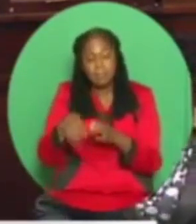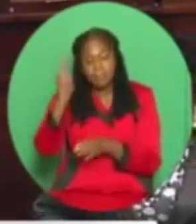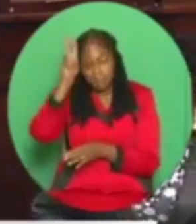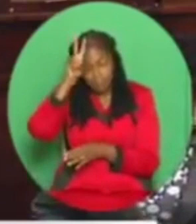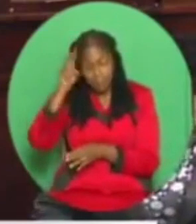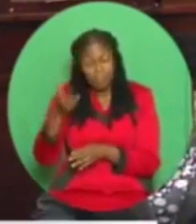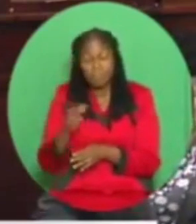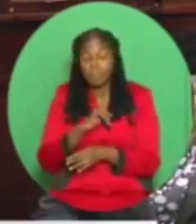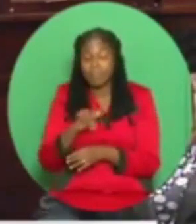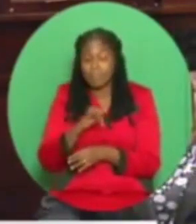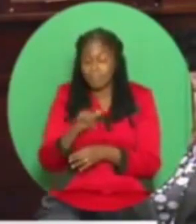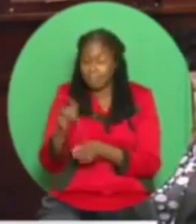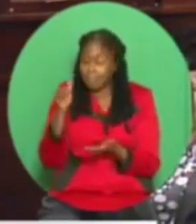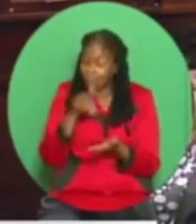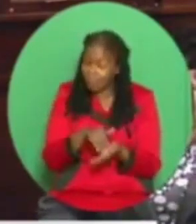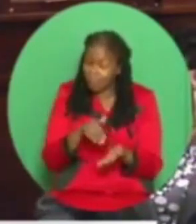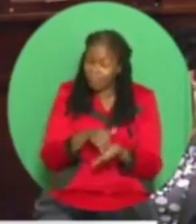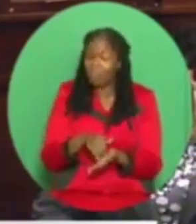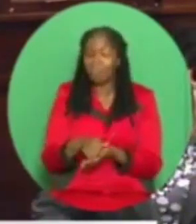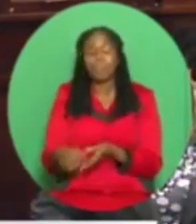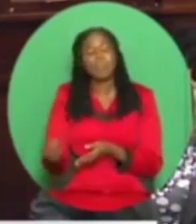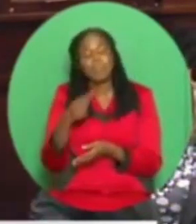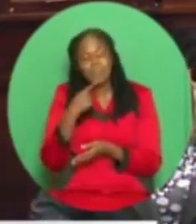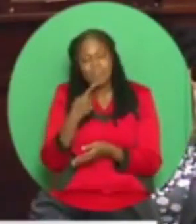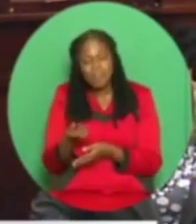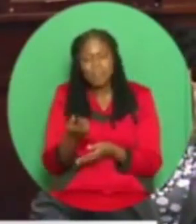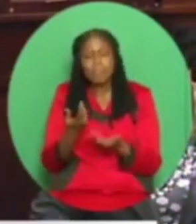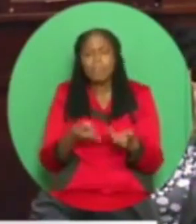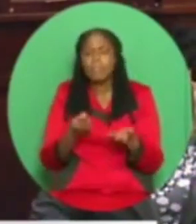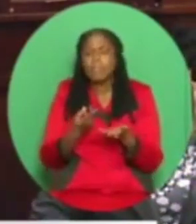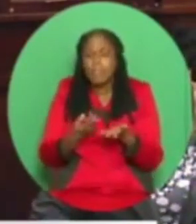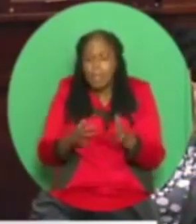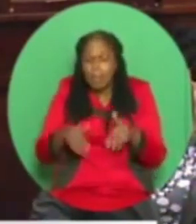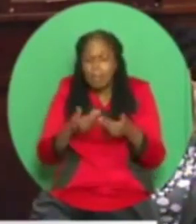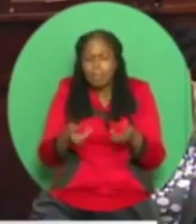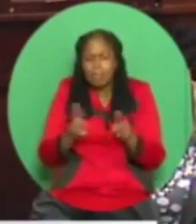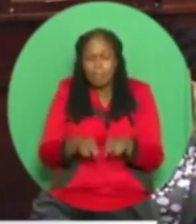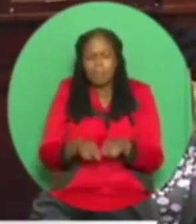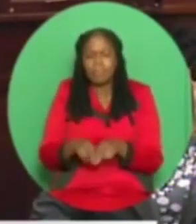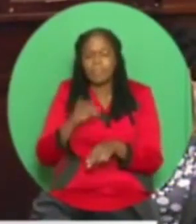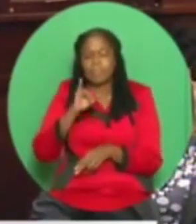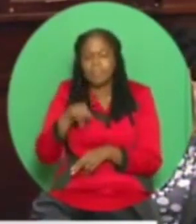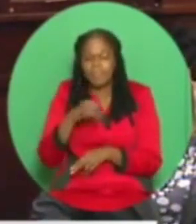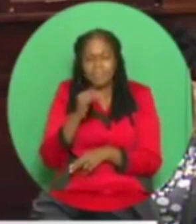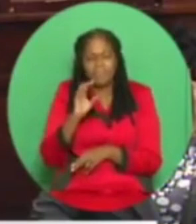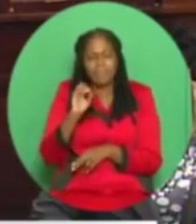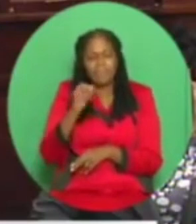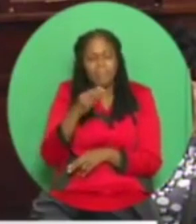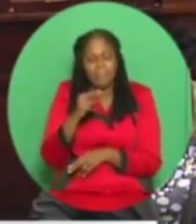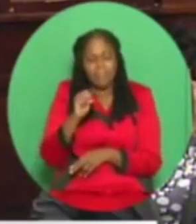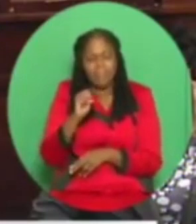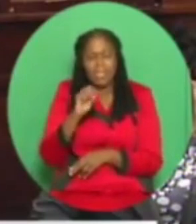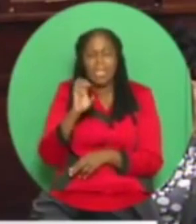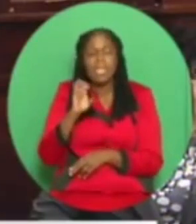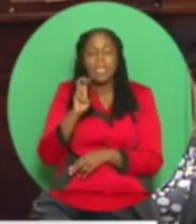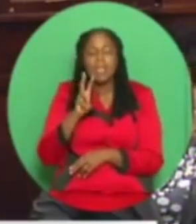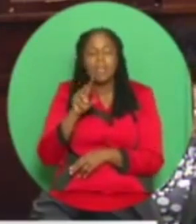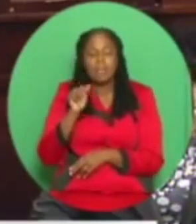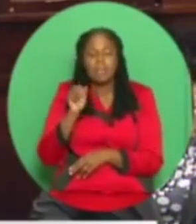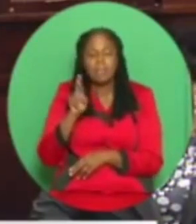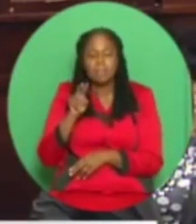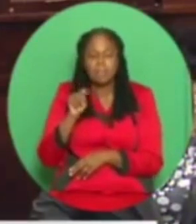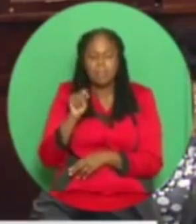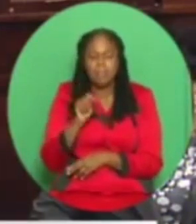Speaker, the principal of that is someone called John Eward Van Dyke. John Eward Van Dyke.